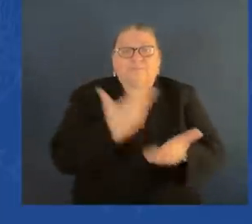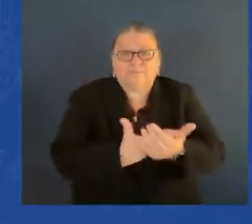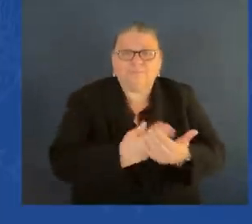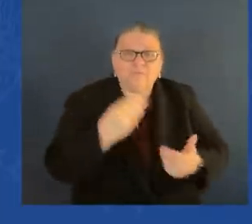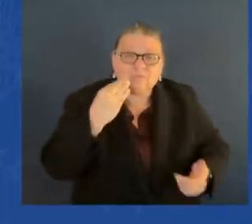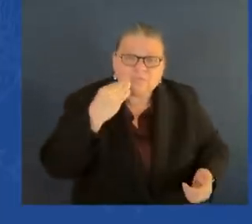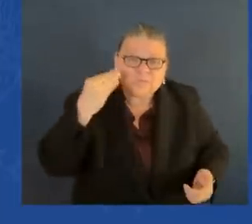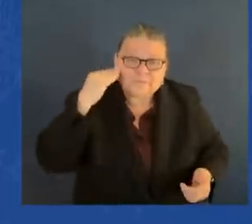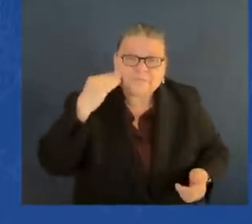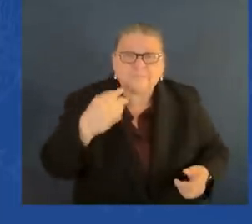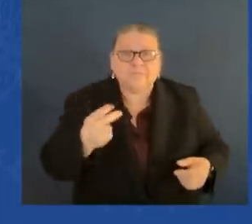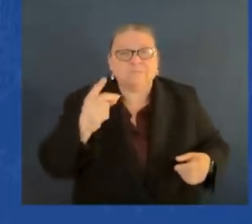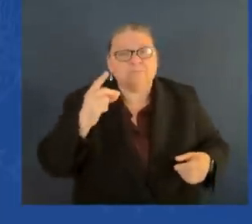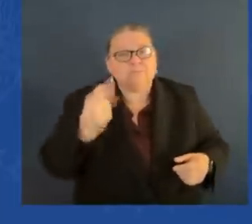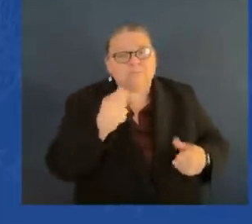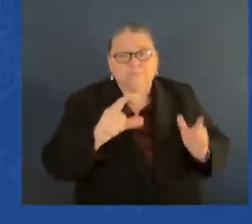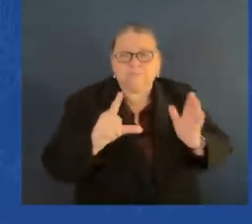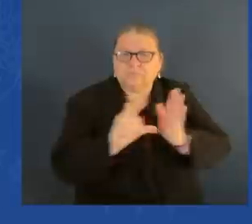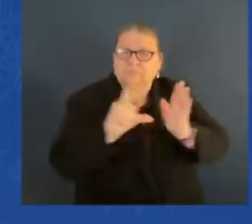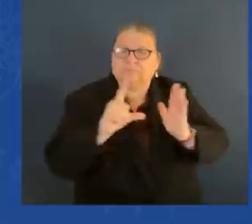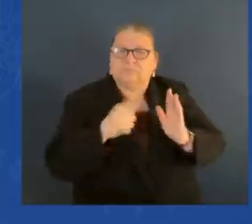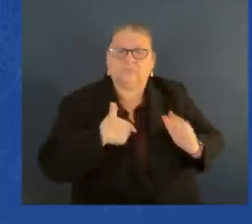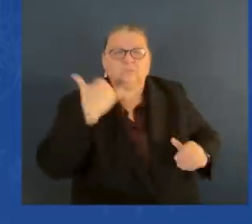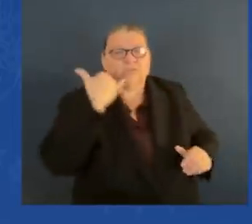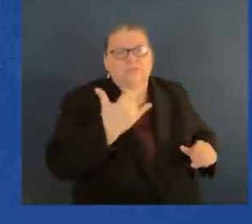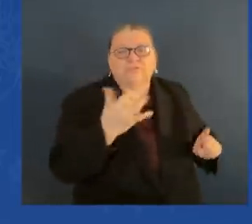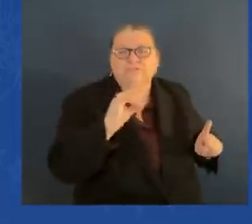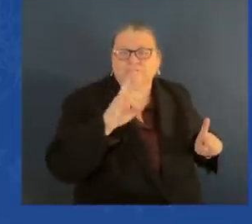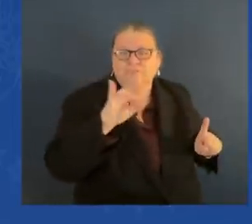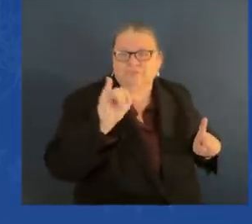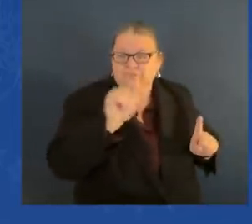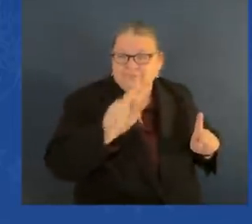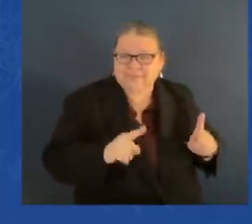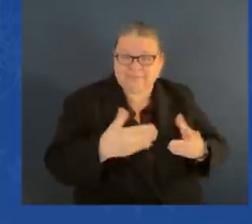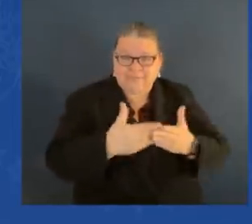porch. And I asked, I said, Fritz, what should I do?